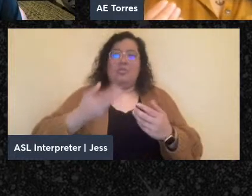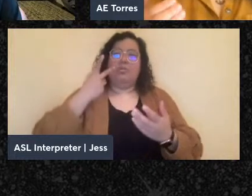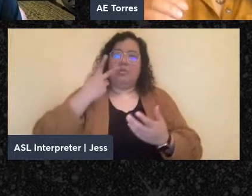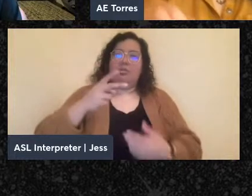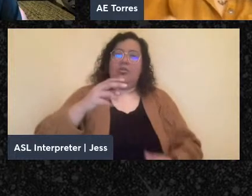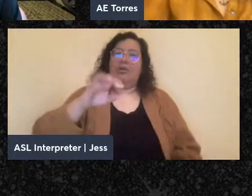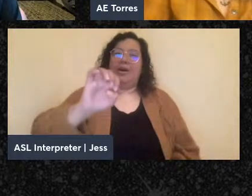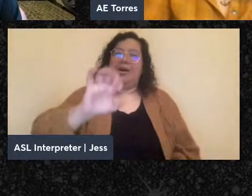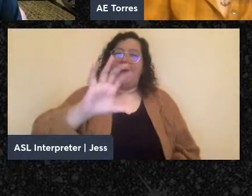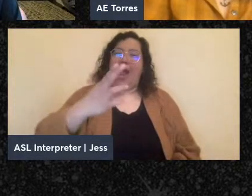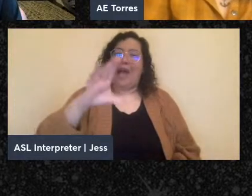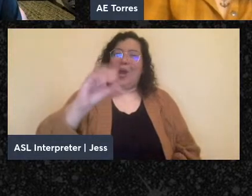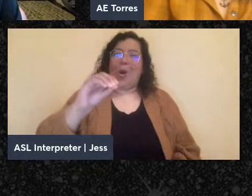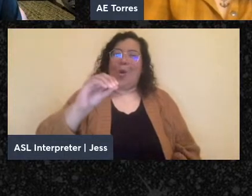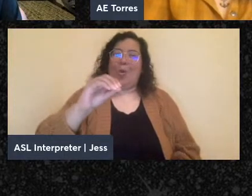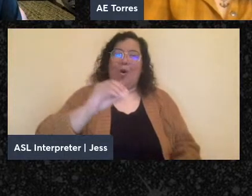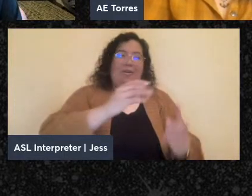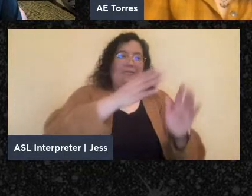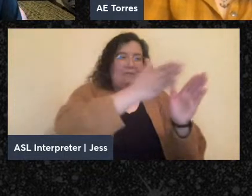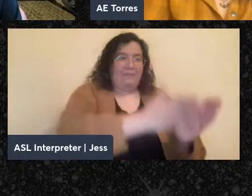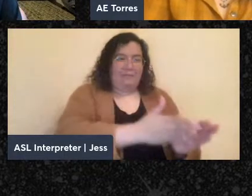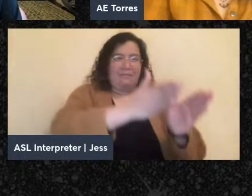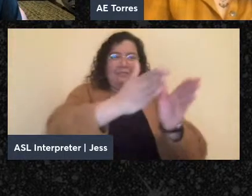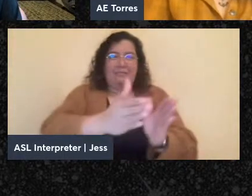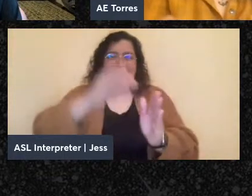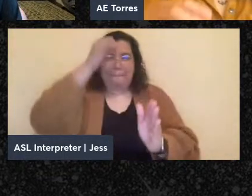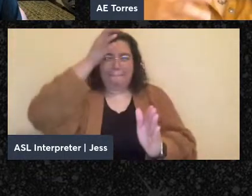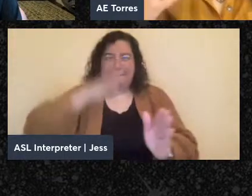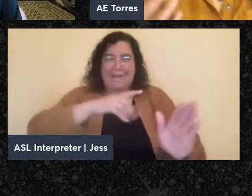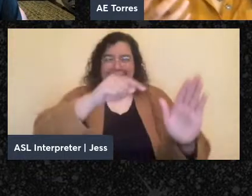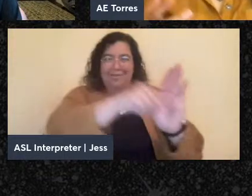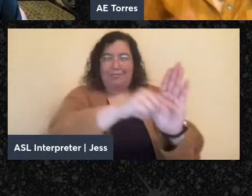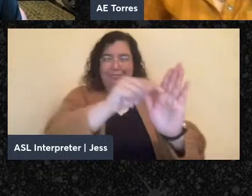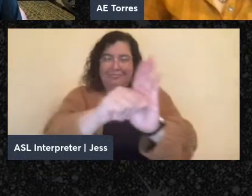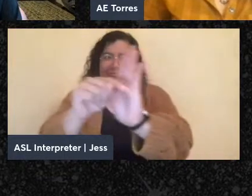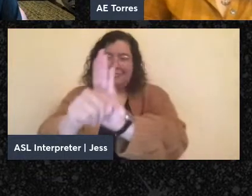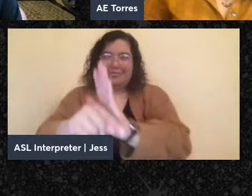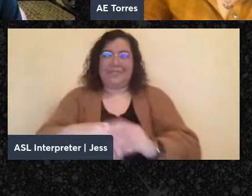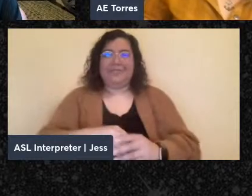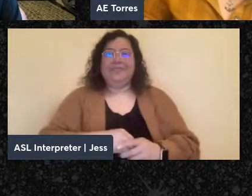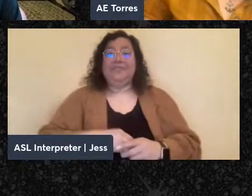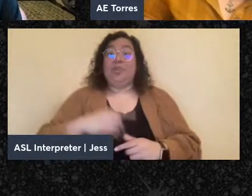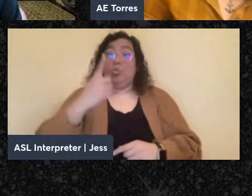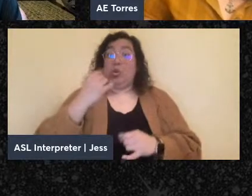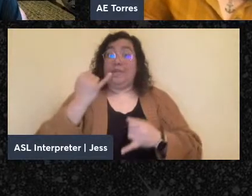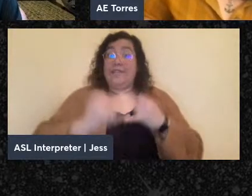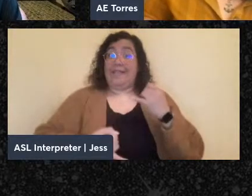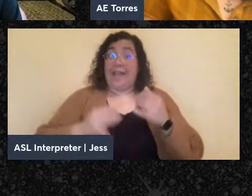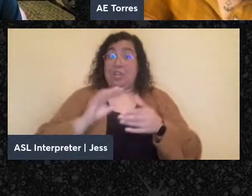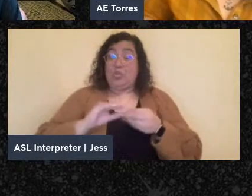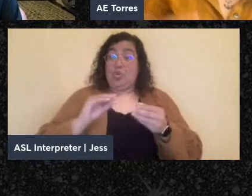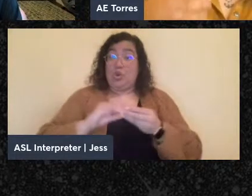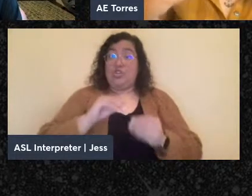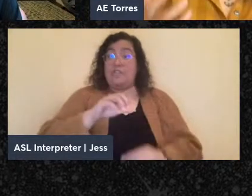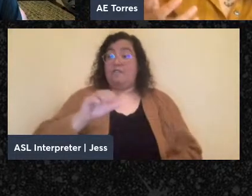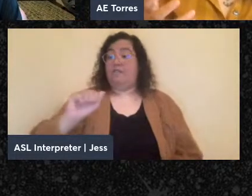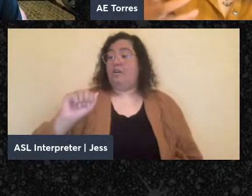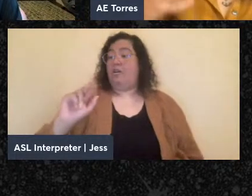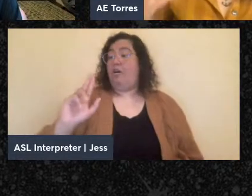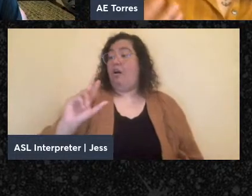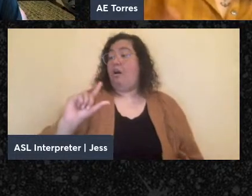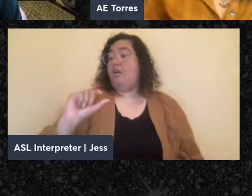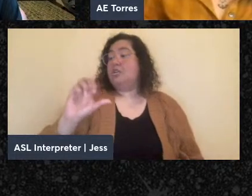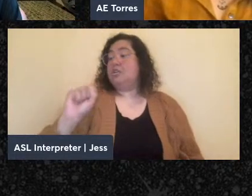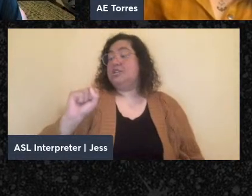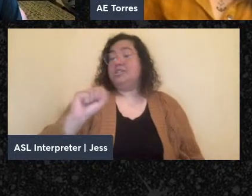Haymarket. And one of the last words of August Spies, who